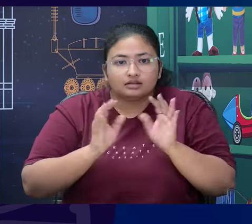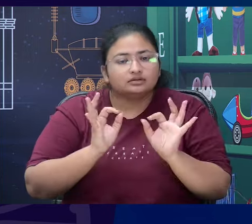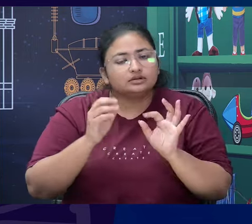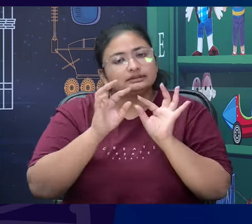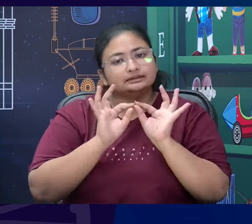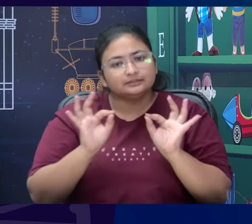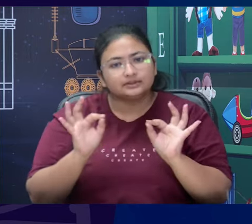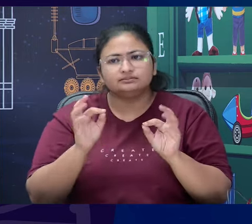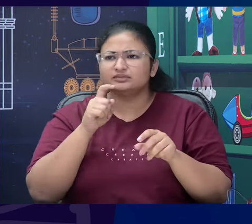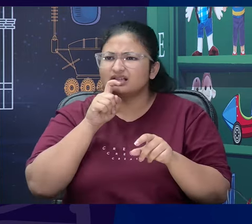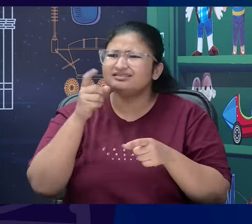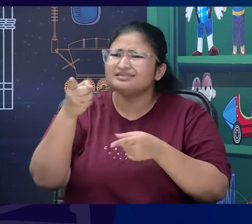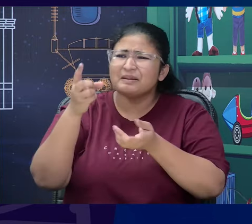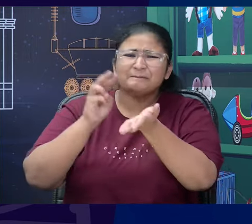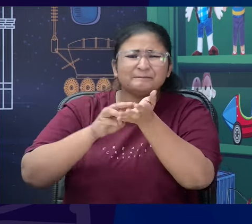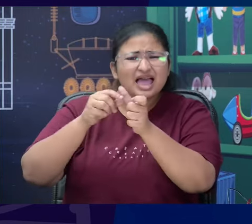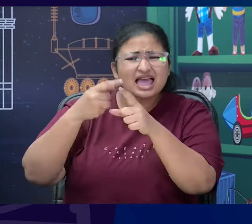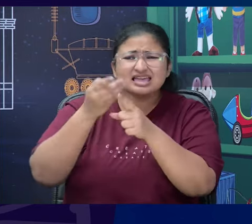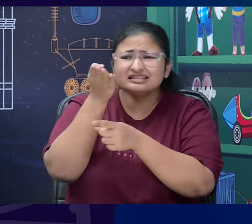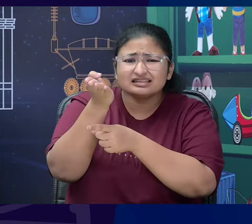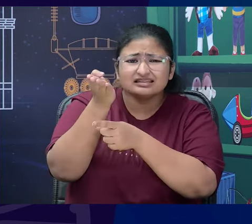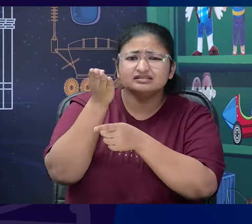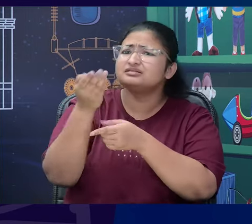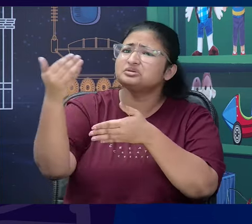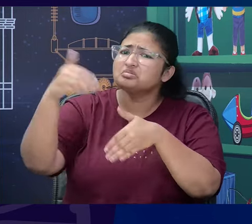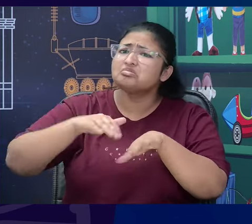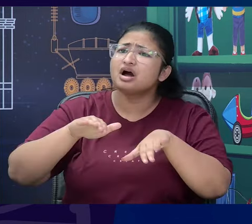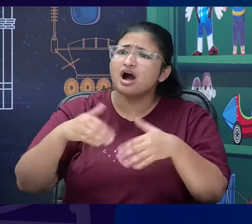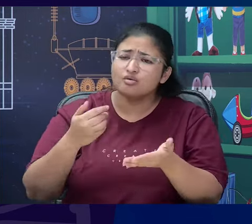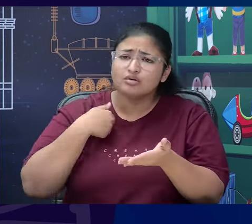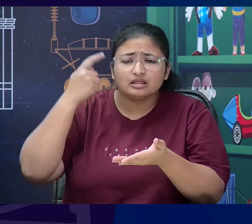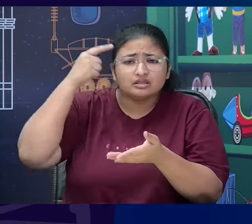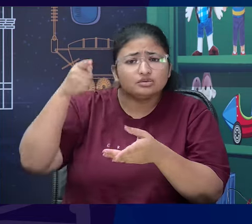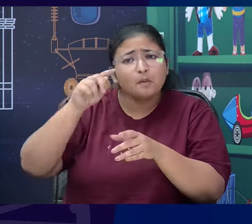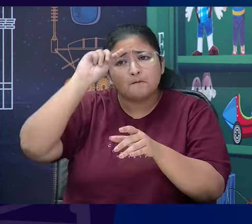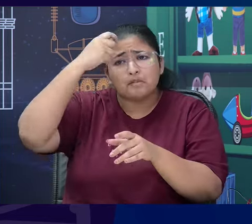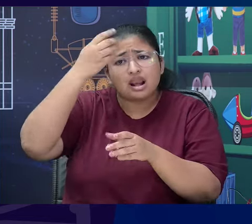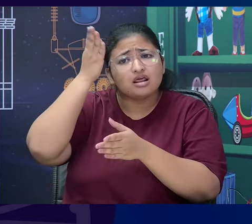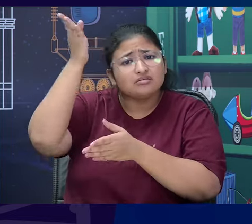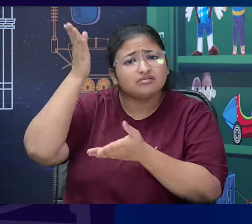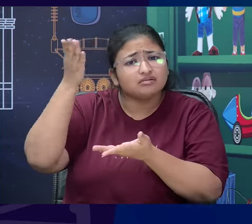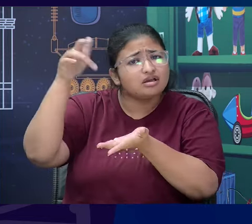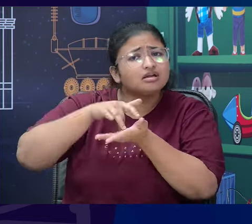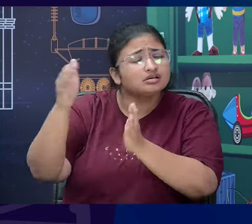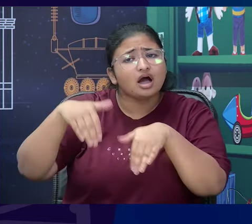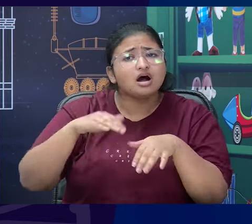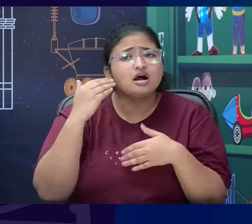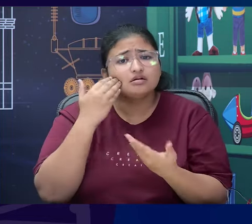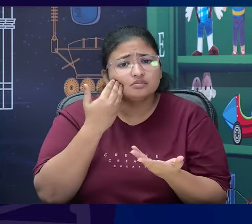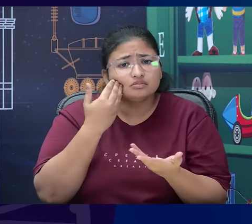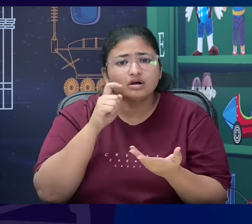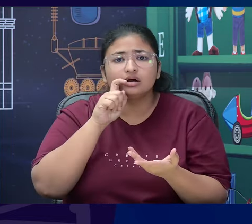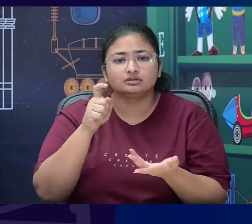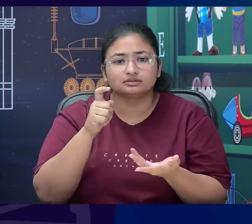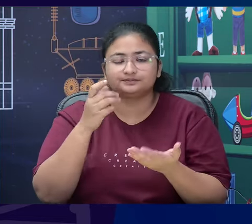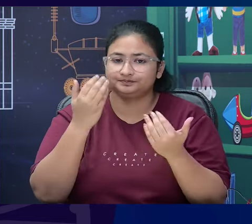by the arrival of Max in his room. So, Tanvi may I ask you to be Max for